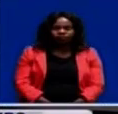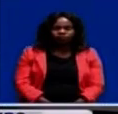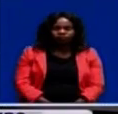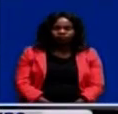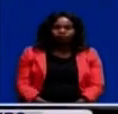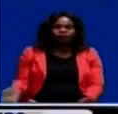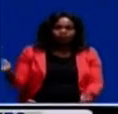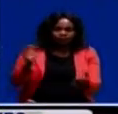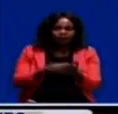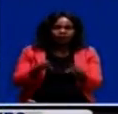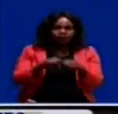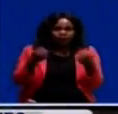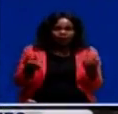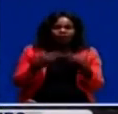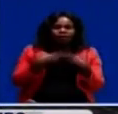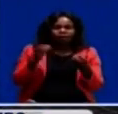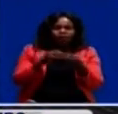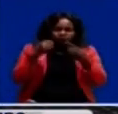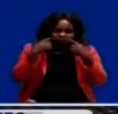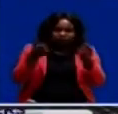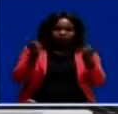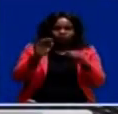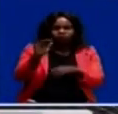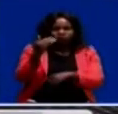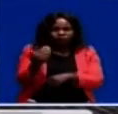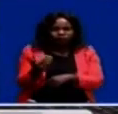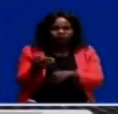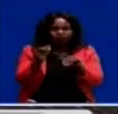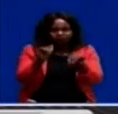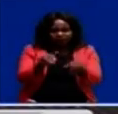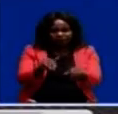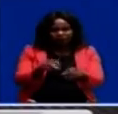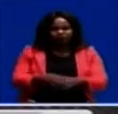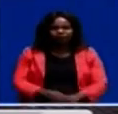We take another commercial break. We have more news when we return. Don't go away.